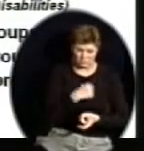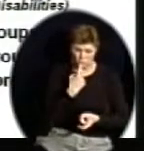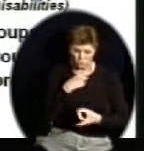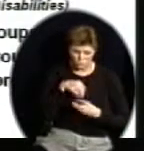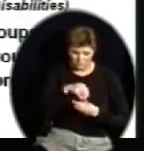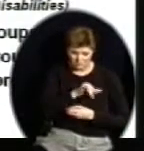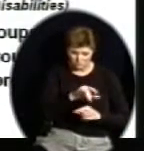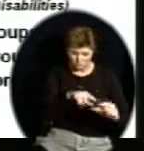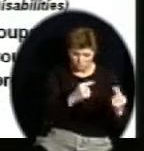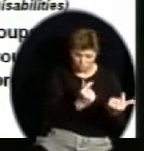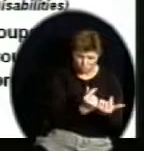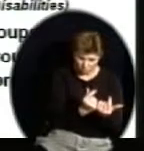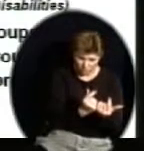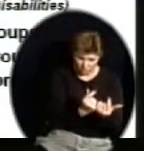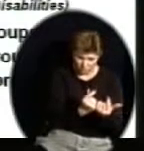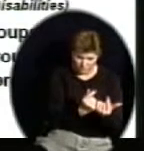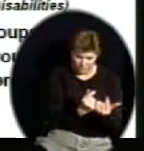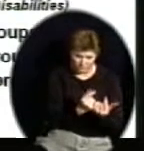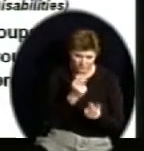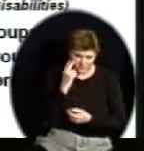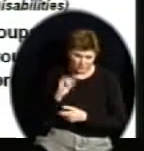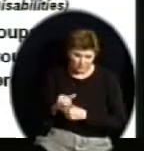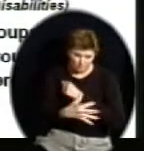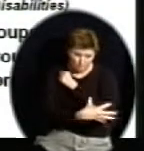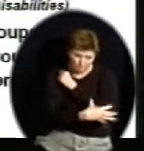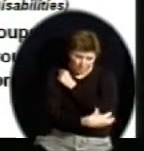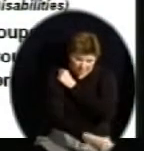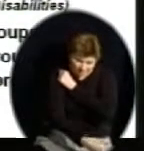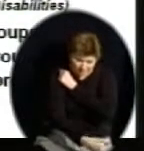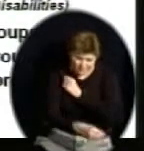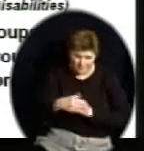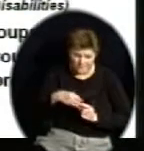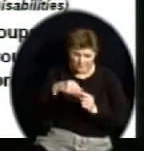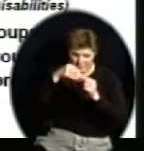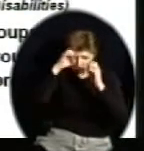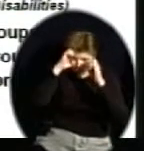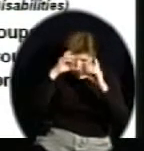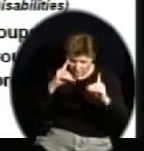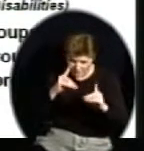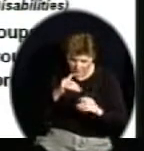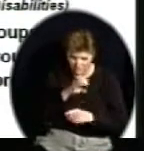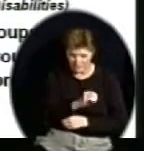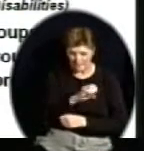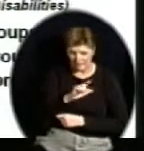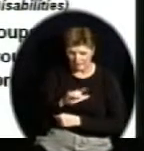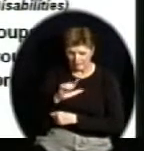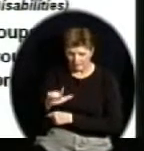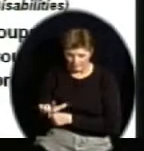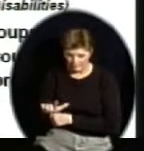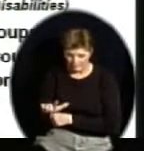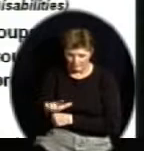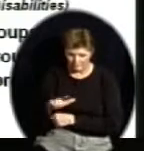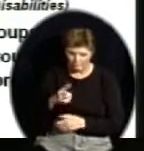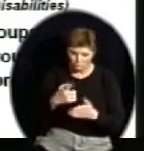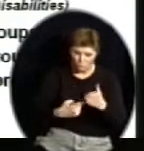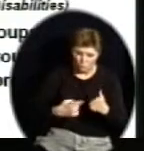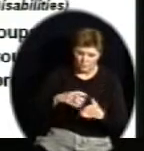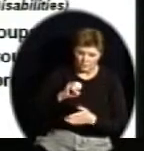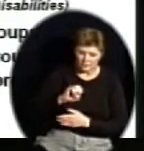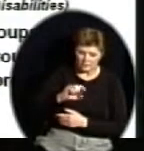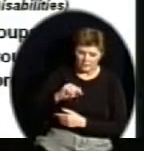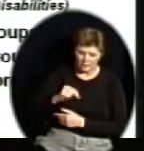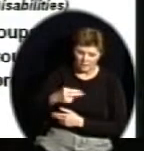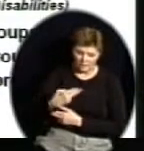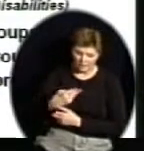groups there listed for you, poverty, special education, English language learners, ethnicity or minority categories.